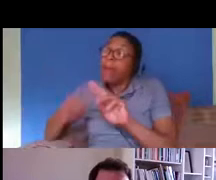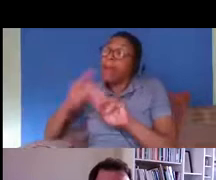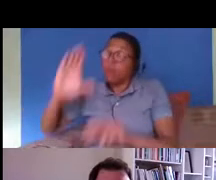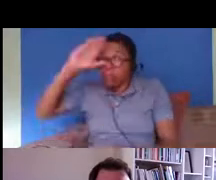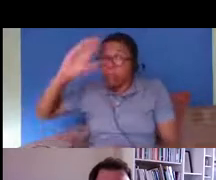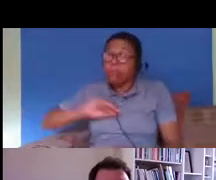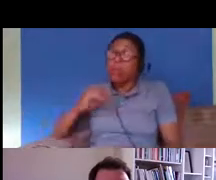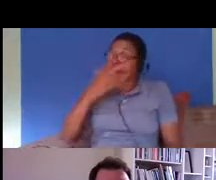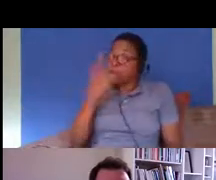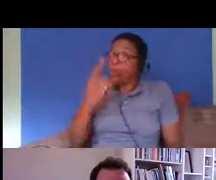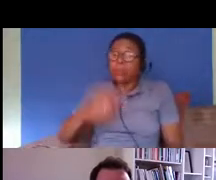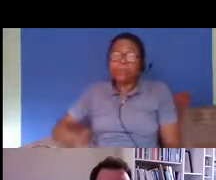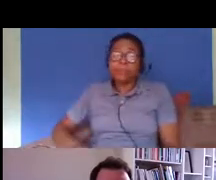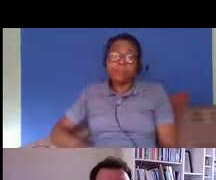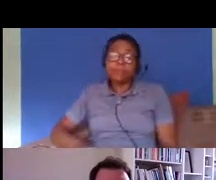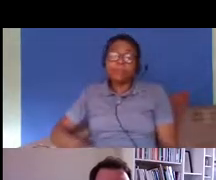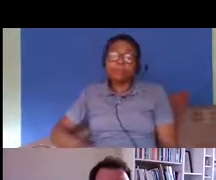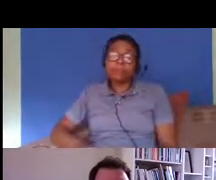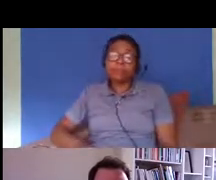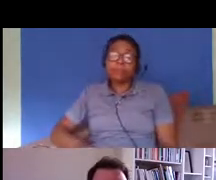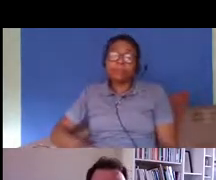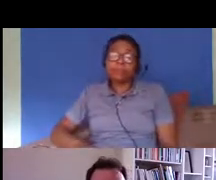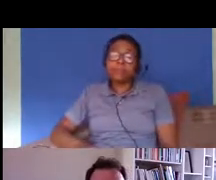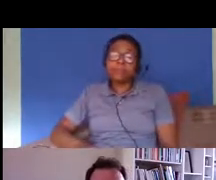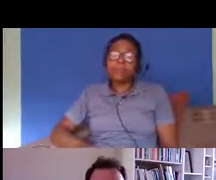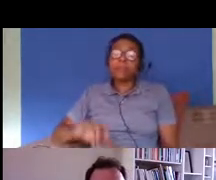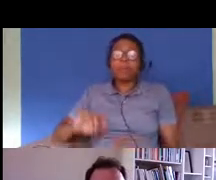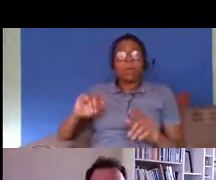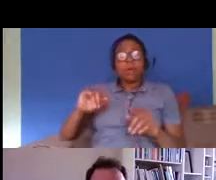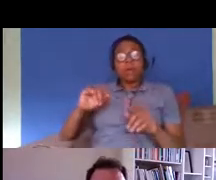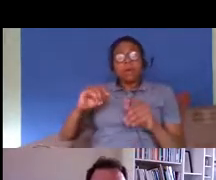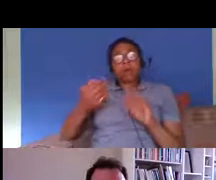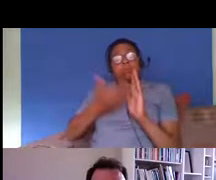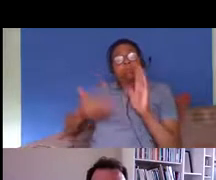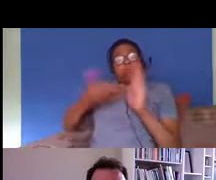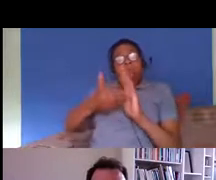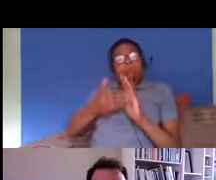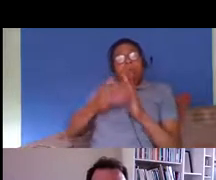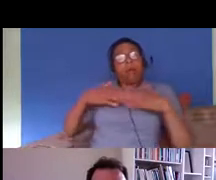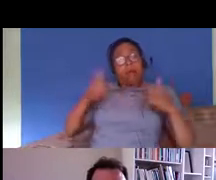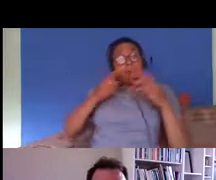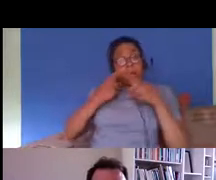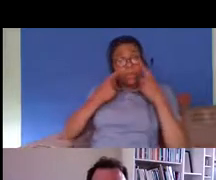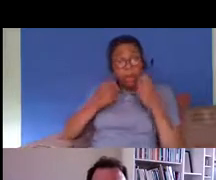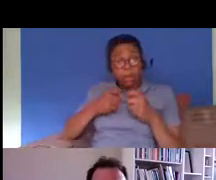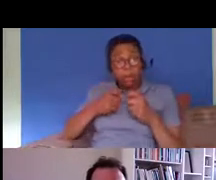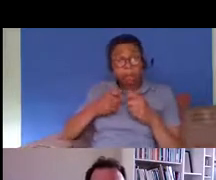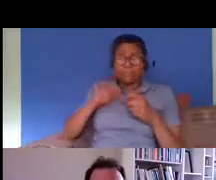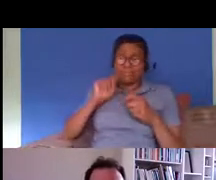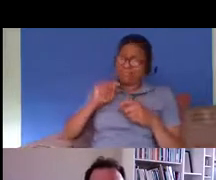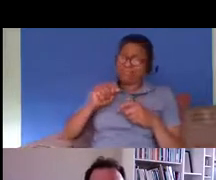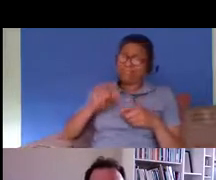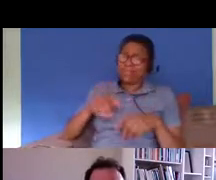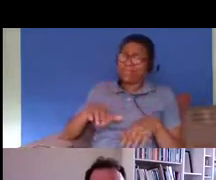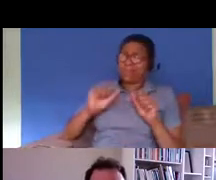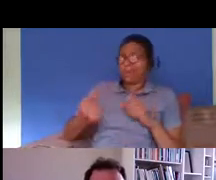there in the end also healthcare so um you know it's a long-standing principle goes back to again the 1970s that